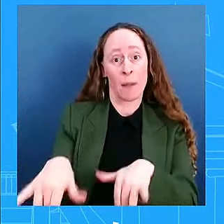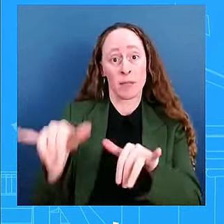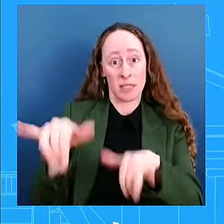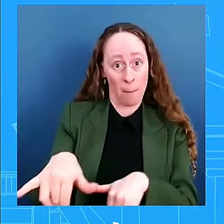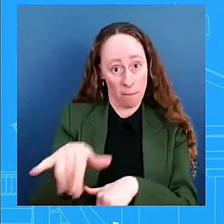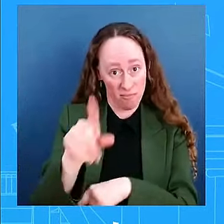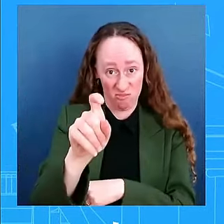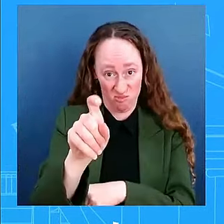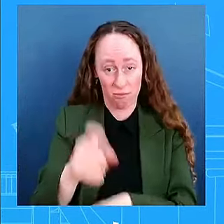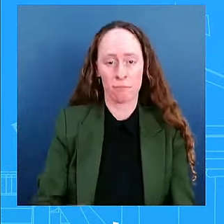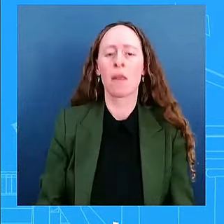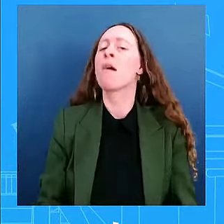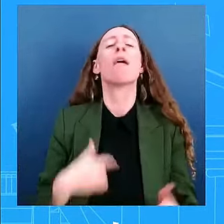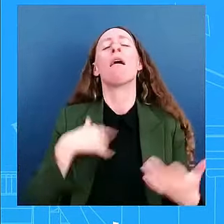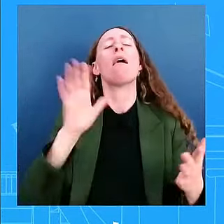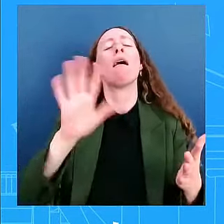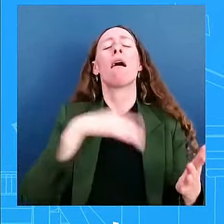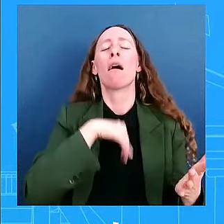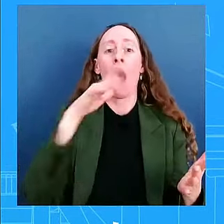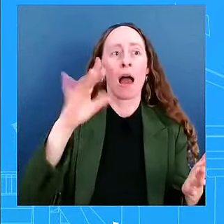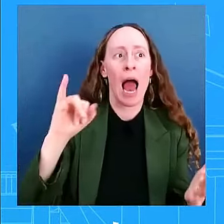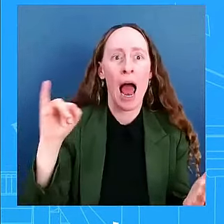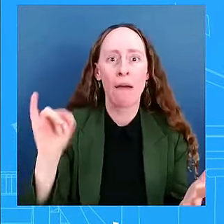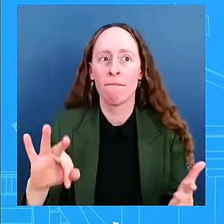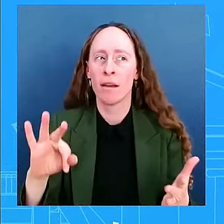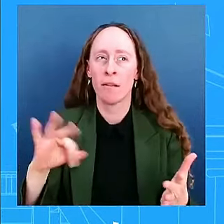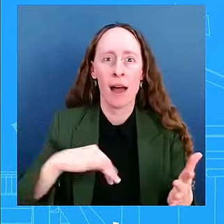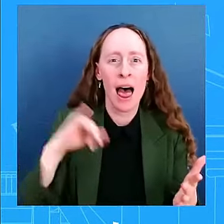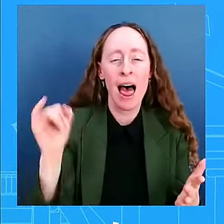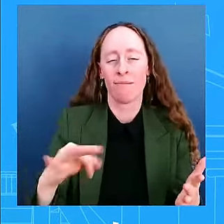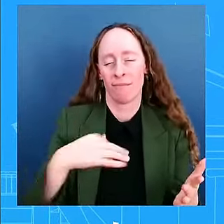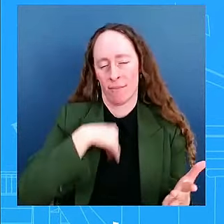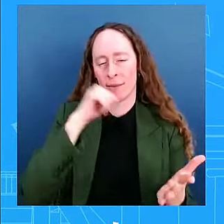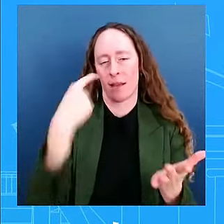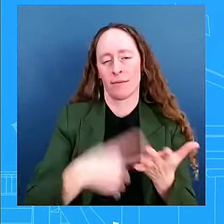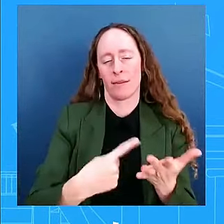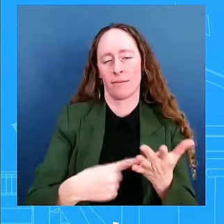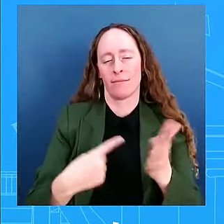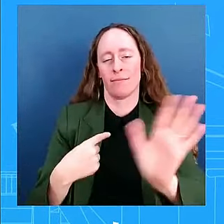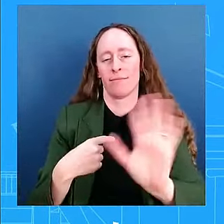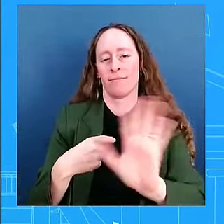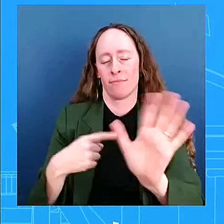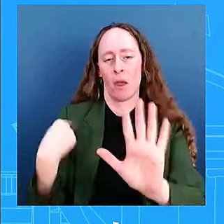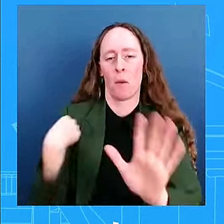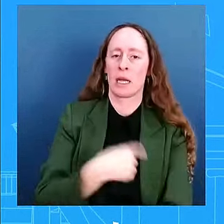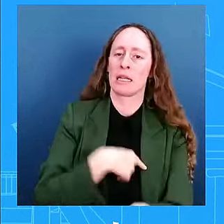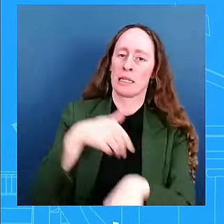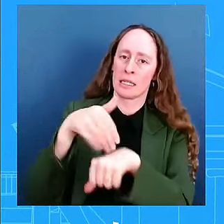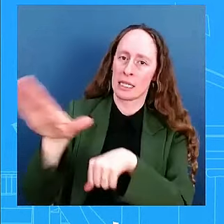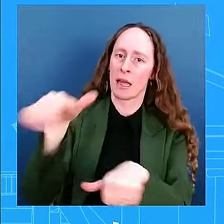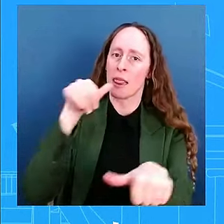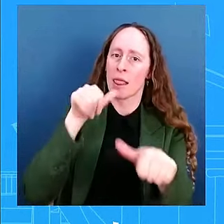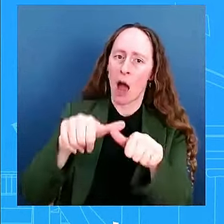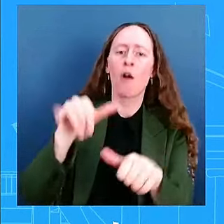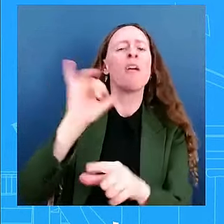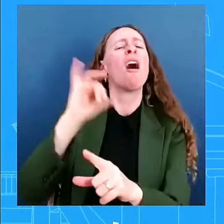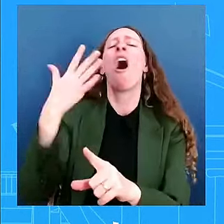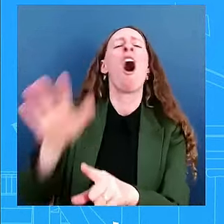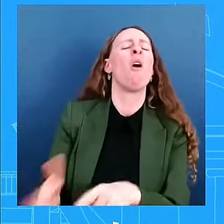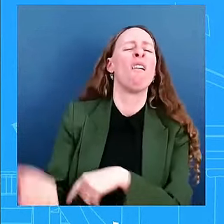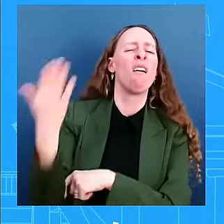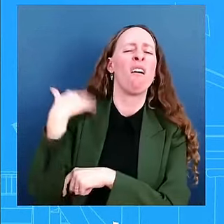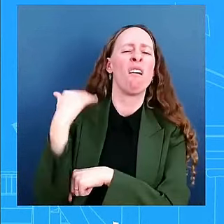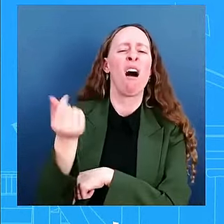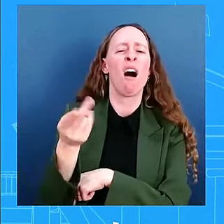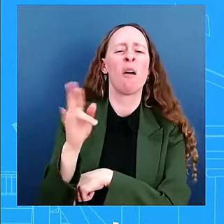said, we did it back in April. This sent a letter, very similar, a letter from both the State Department and the Department of Defense.